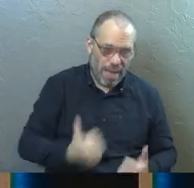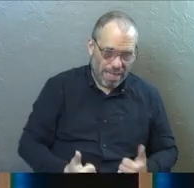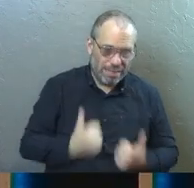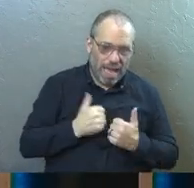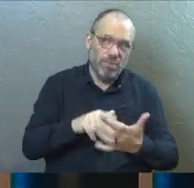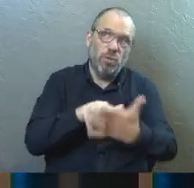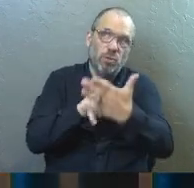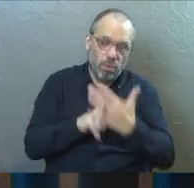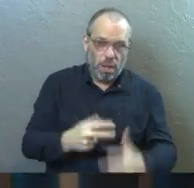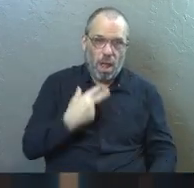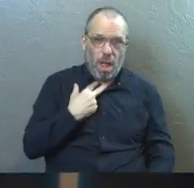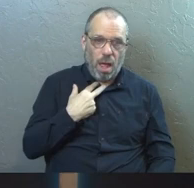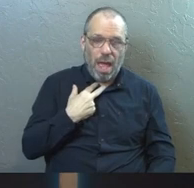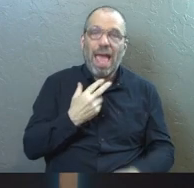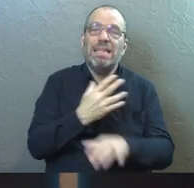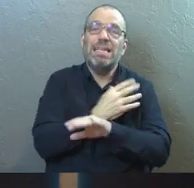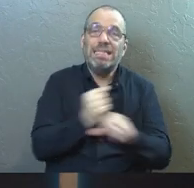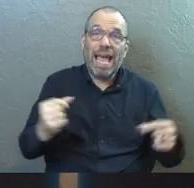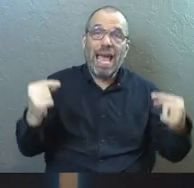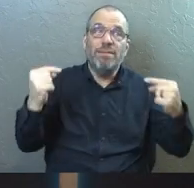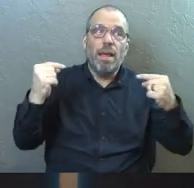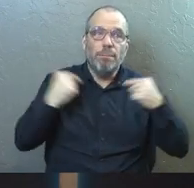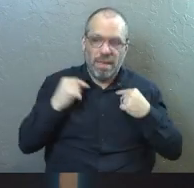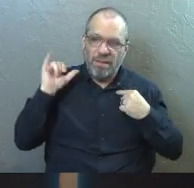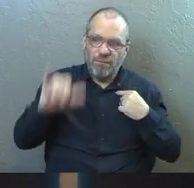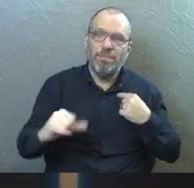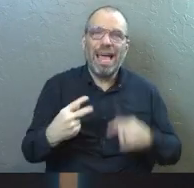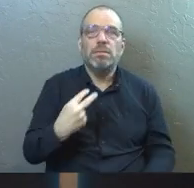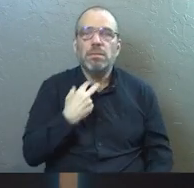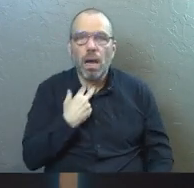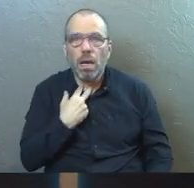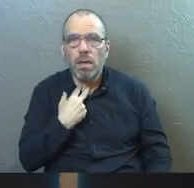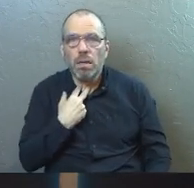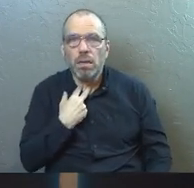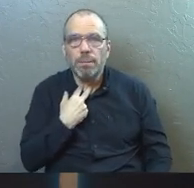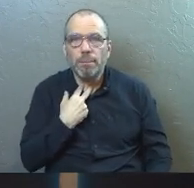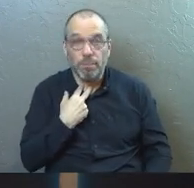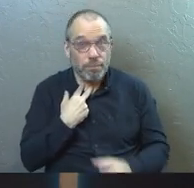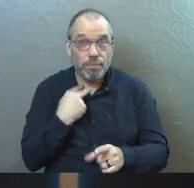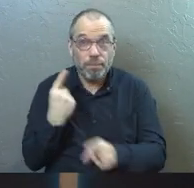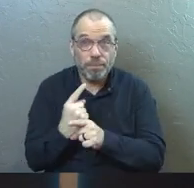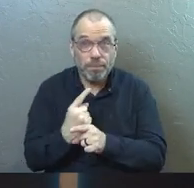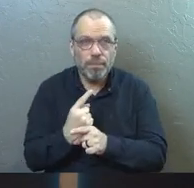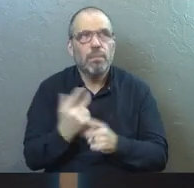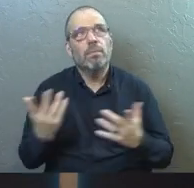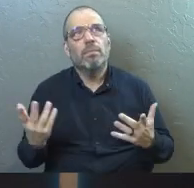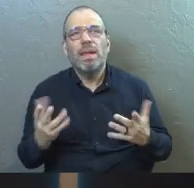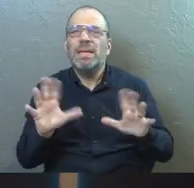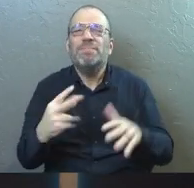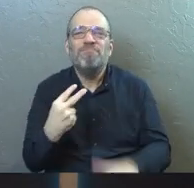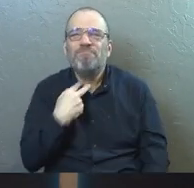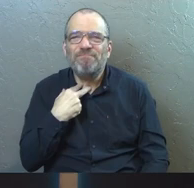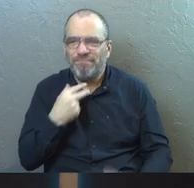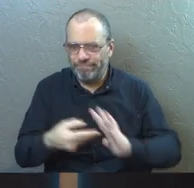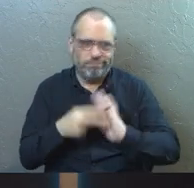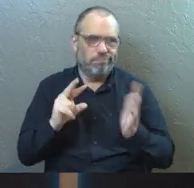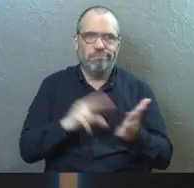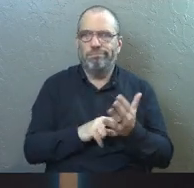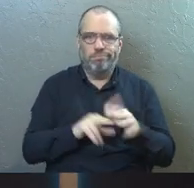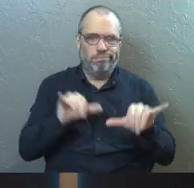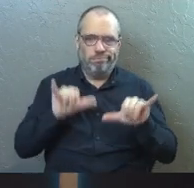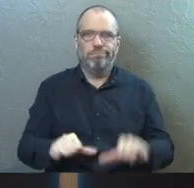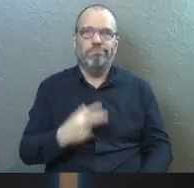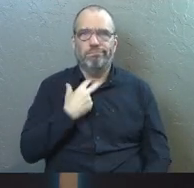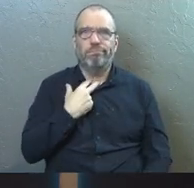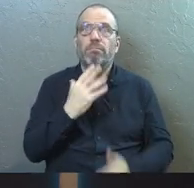life, showed me I was stuck, and he saved me from that place. Right? Just being stuck does not mean you got to